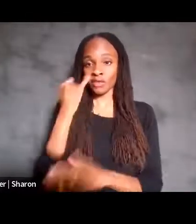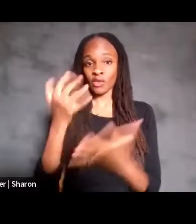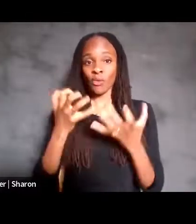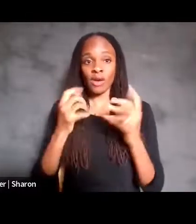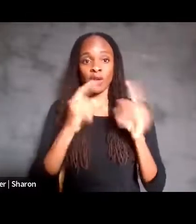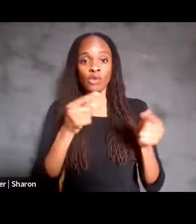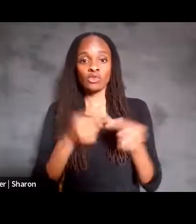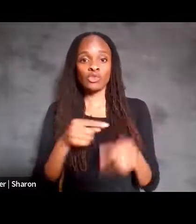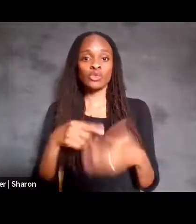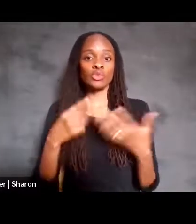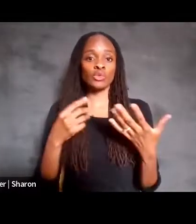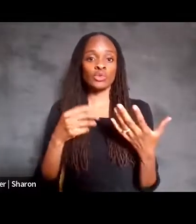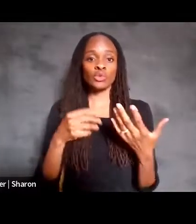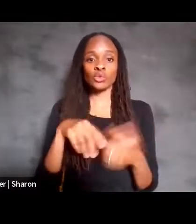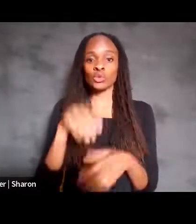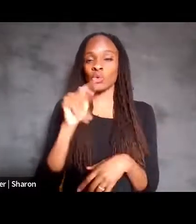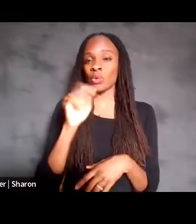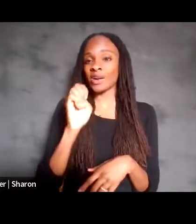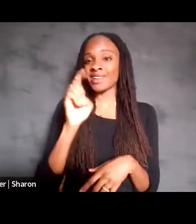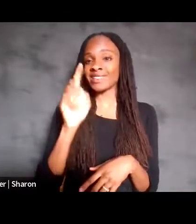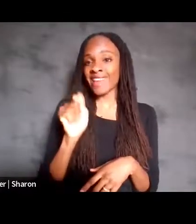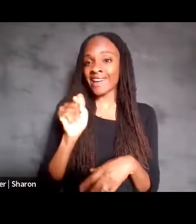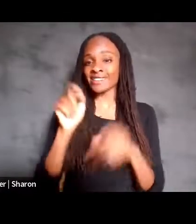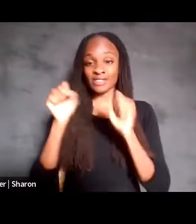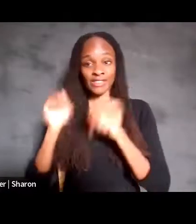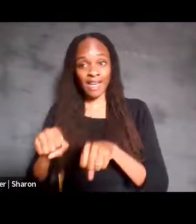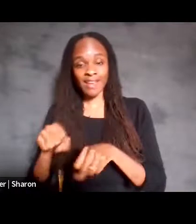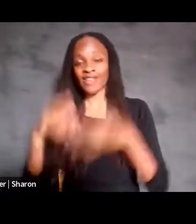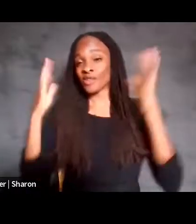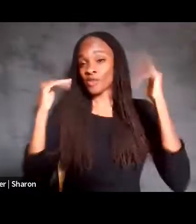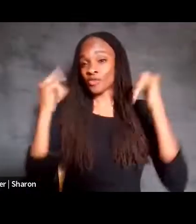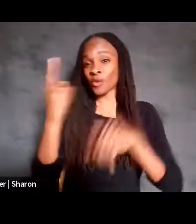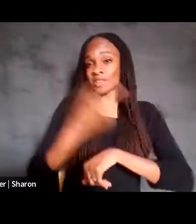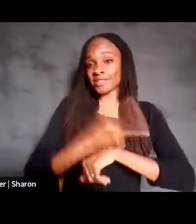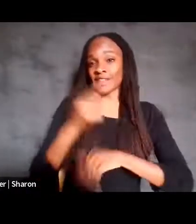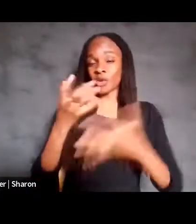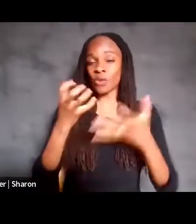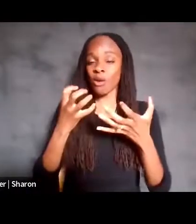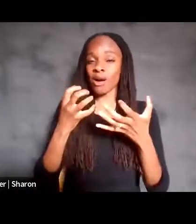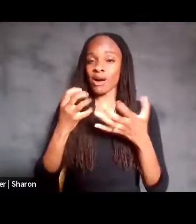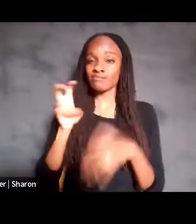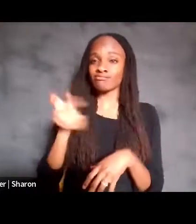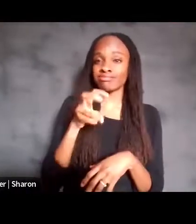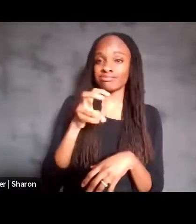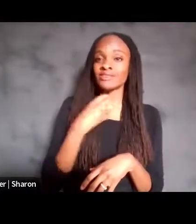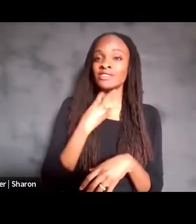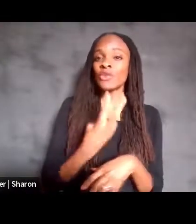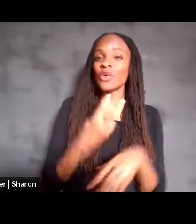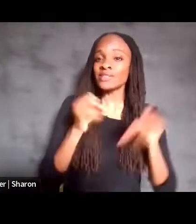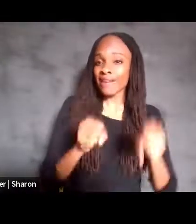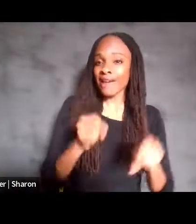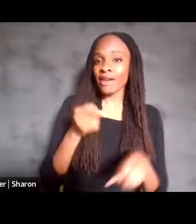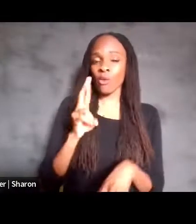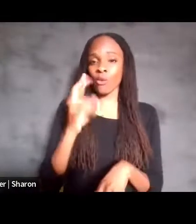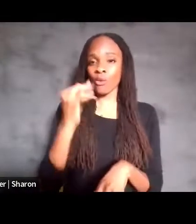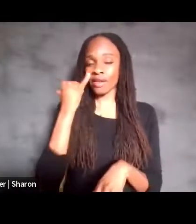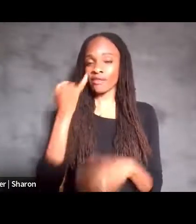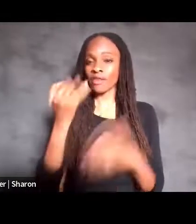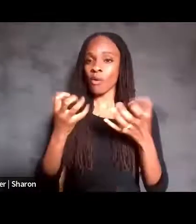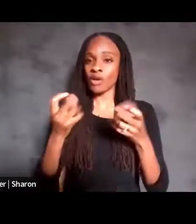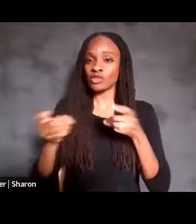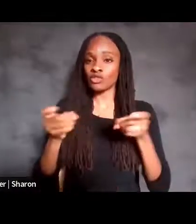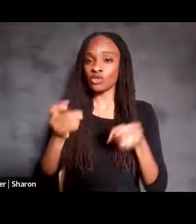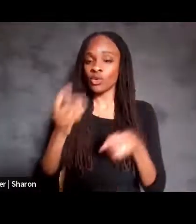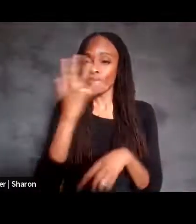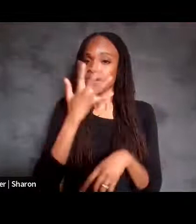text, it could go to text. If you, hopefully, one day wanted to go to voice, it could go to voice. Or if it wanted to control face